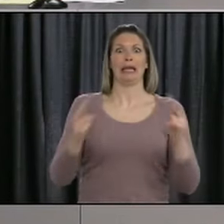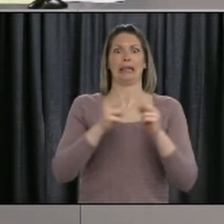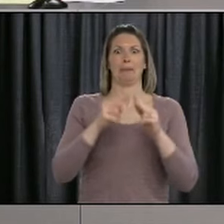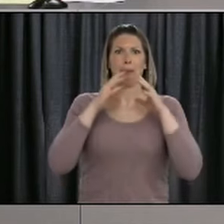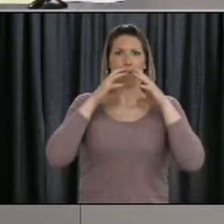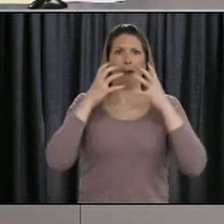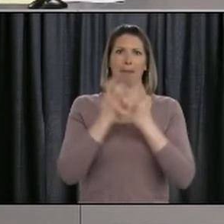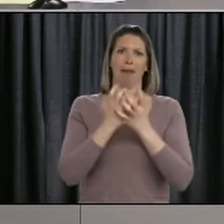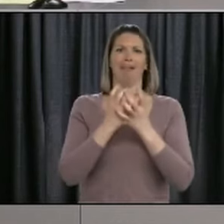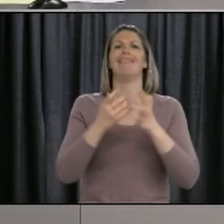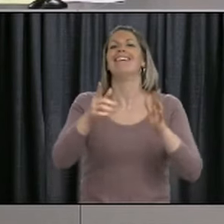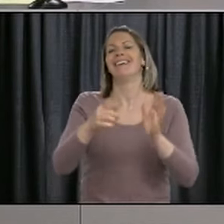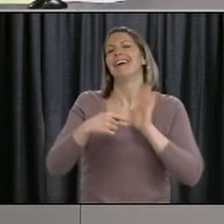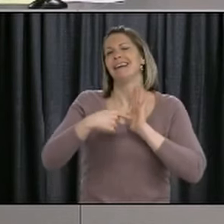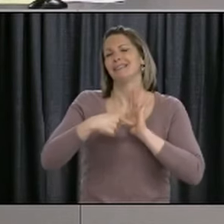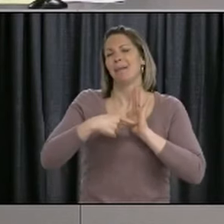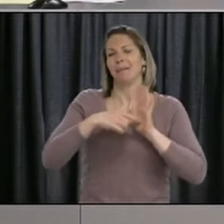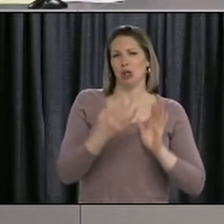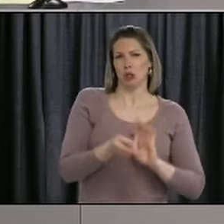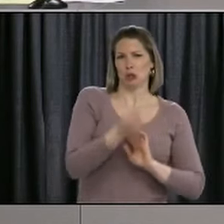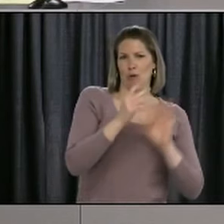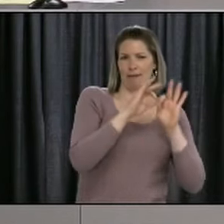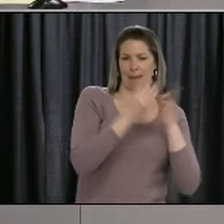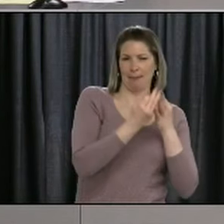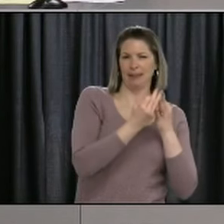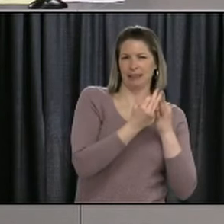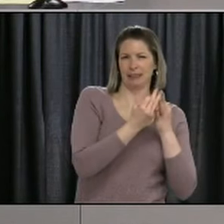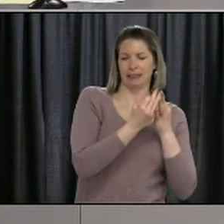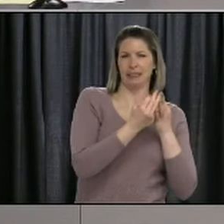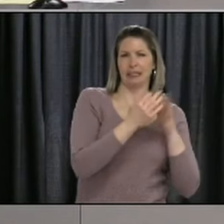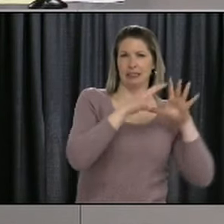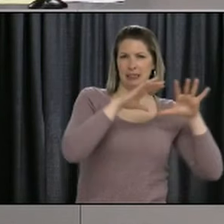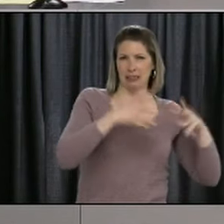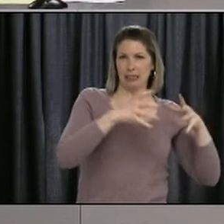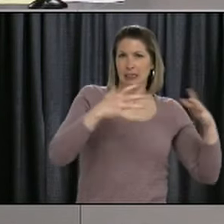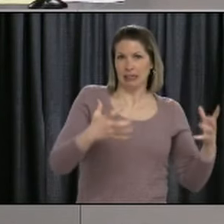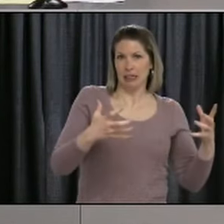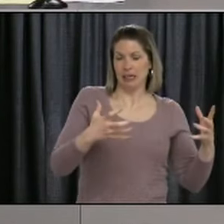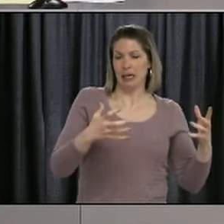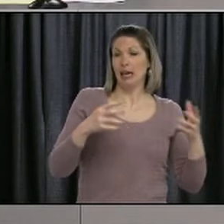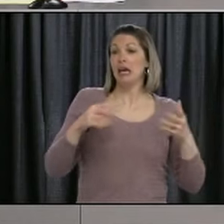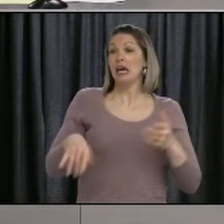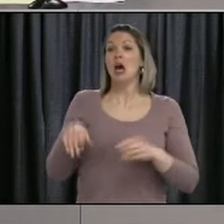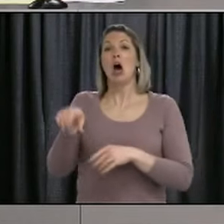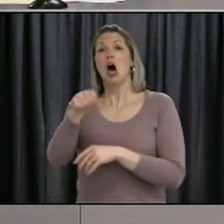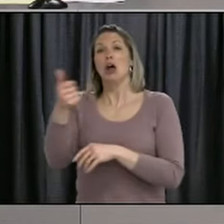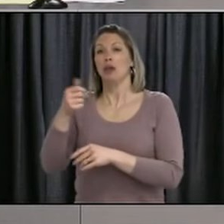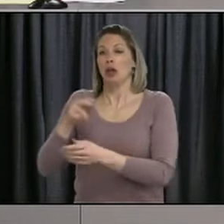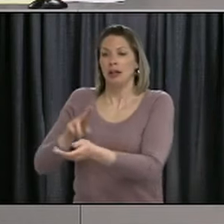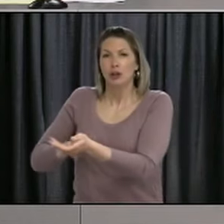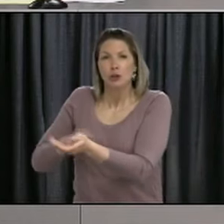and can't work from different facilities to different facilities, does this impact them joining a bubble with someone?